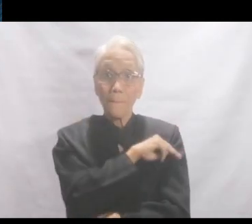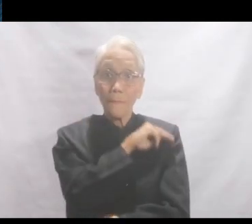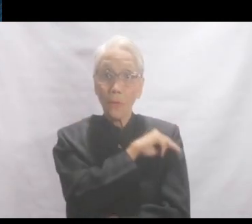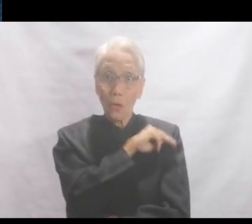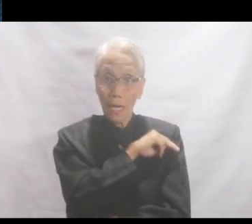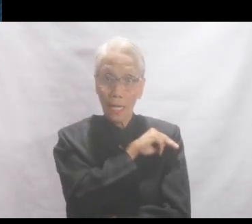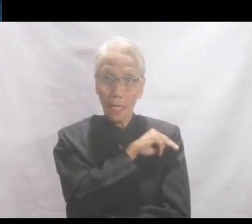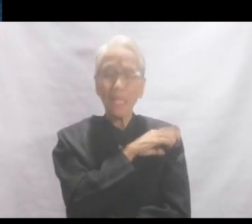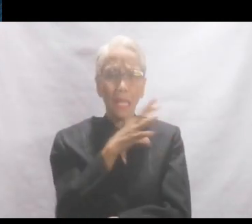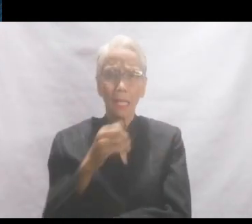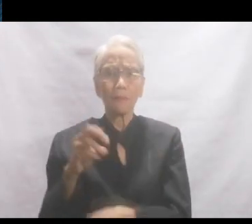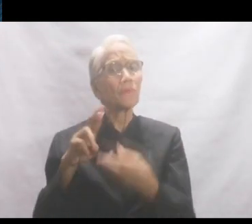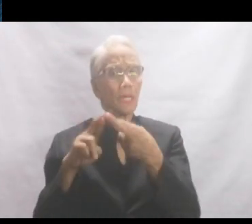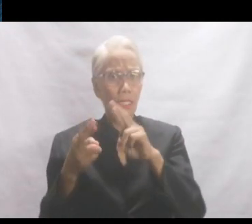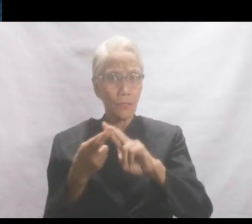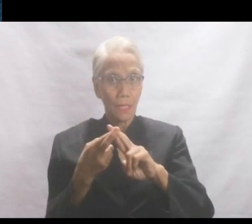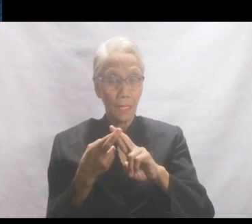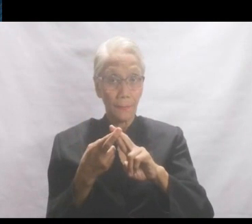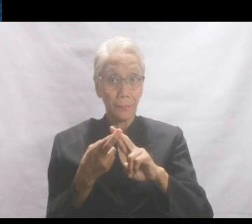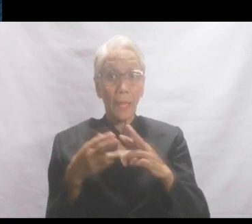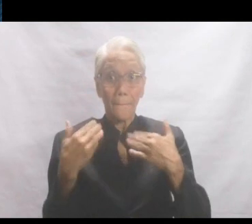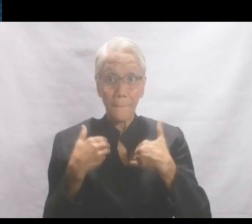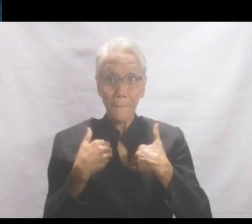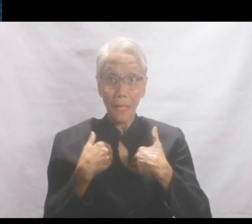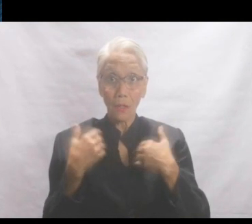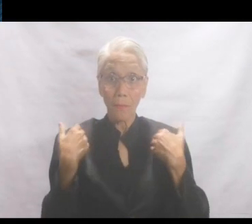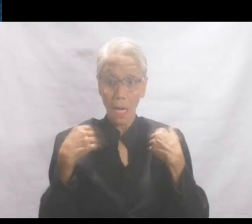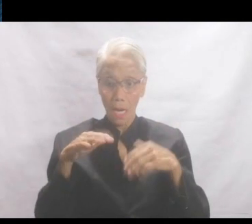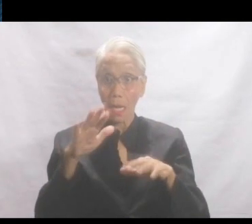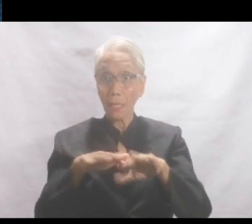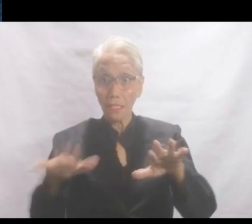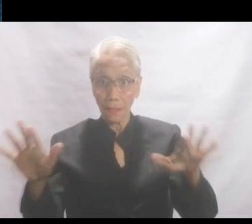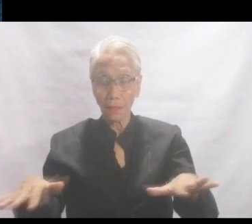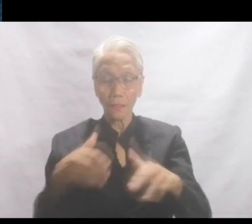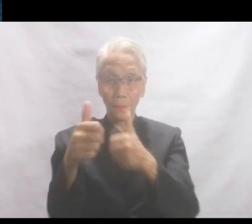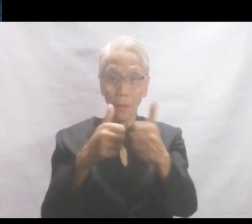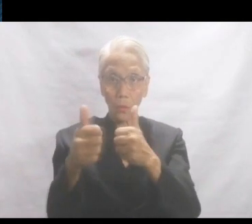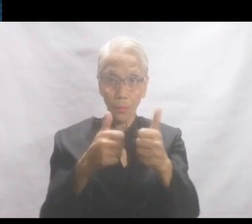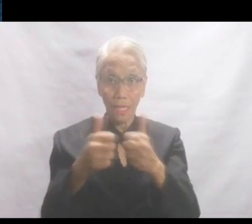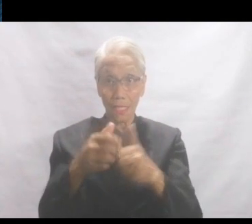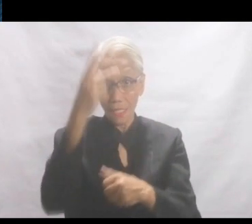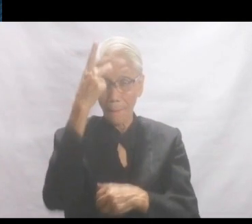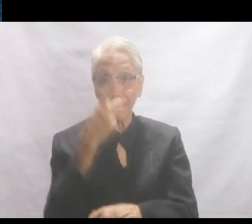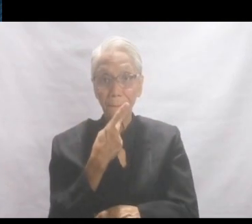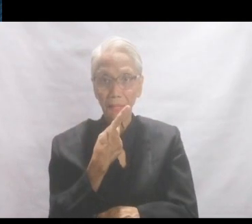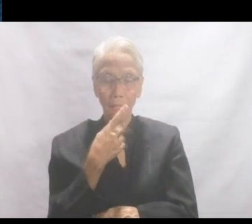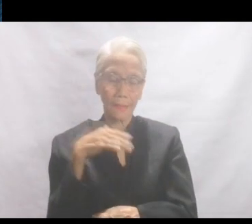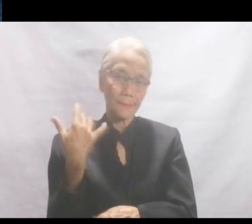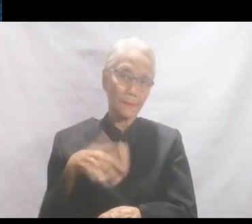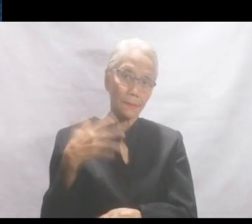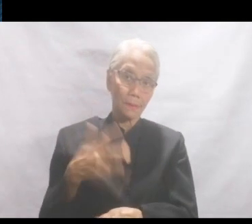morally, and relationally. Merong nga mga anak na nakikipag kompetensya sa kanilang mga magulang eh.